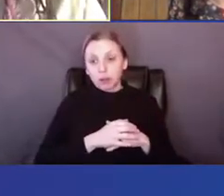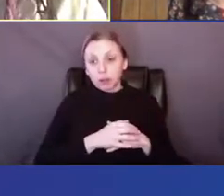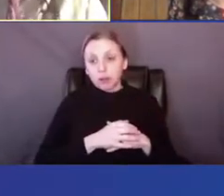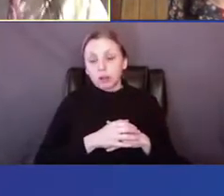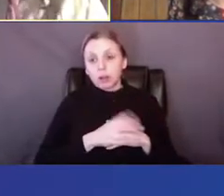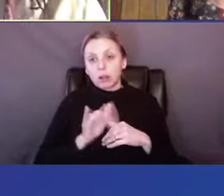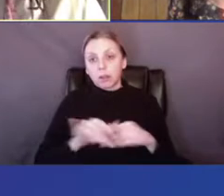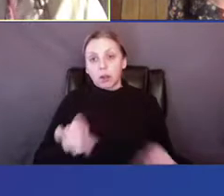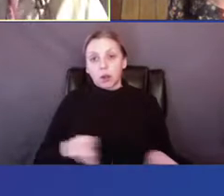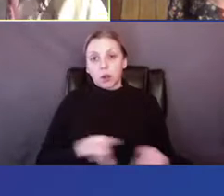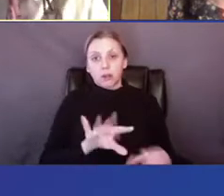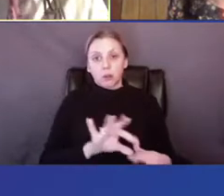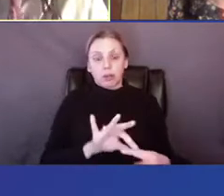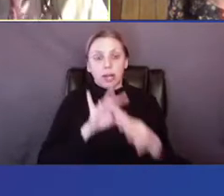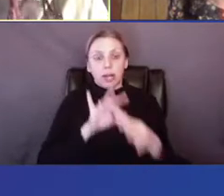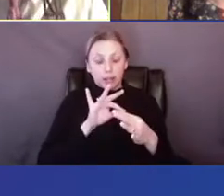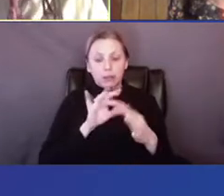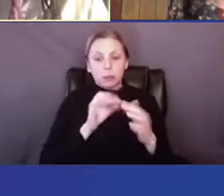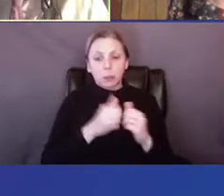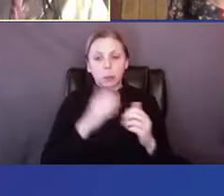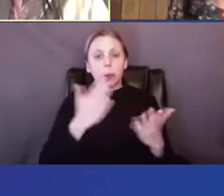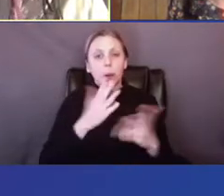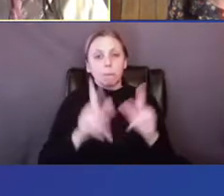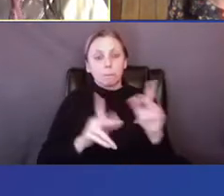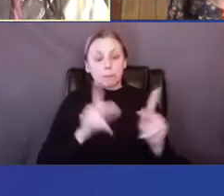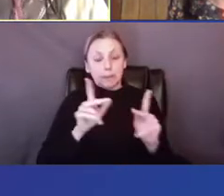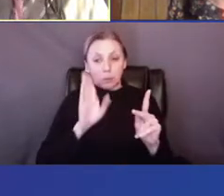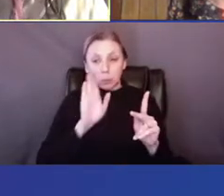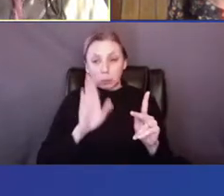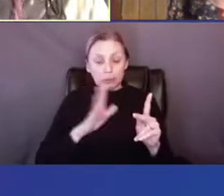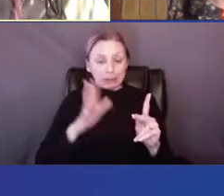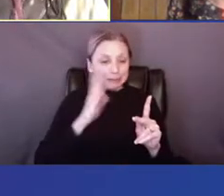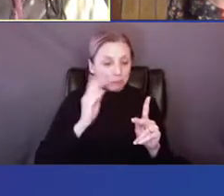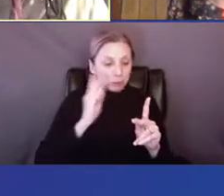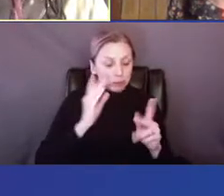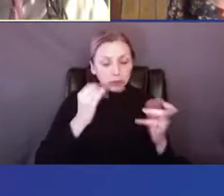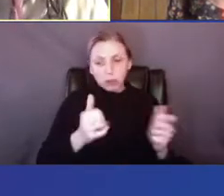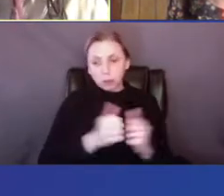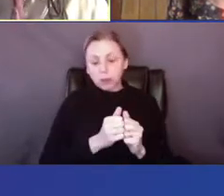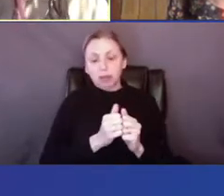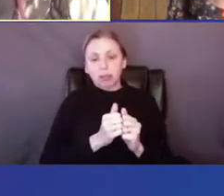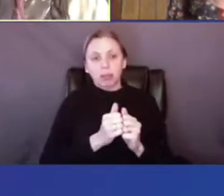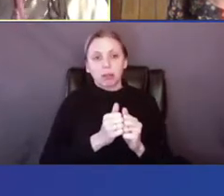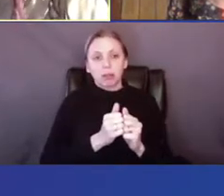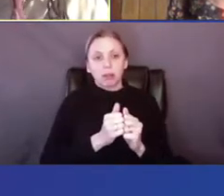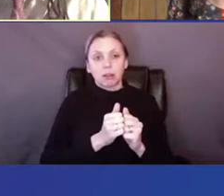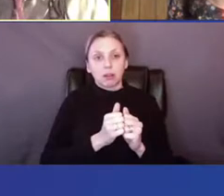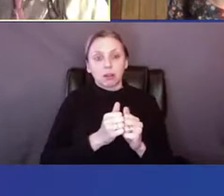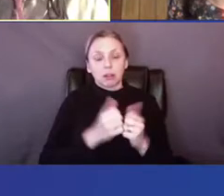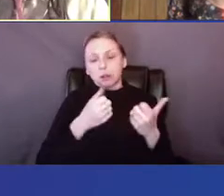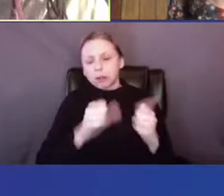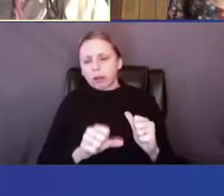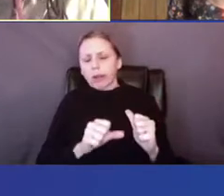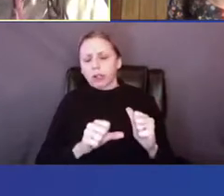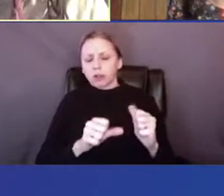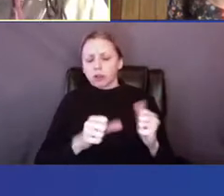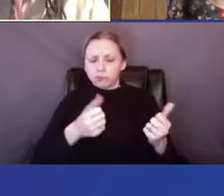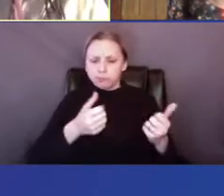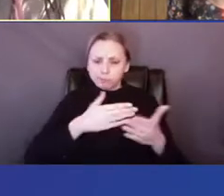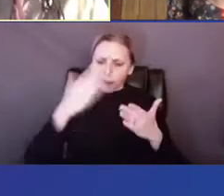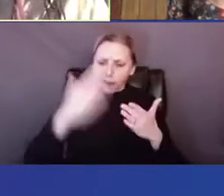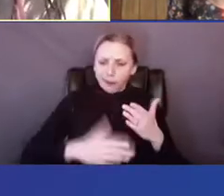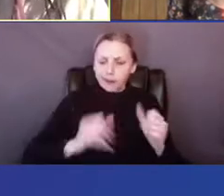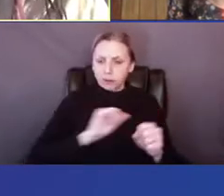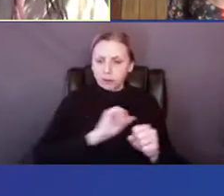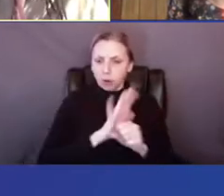connects with, uh, what people are going through today with COVID, trying to come out of the COVID pandemic.